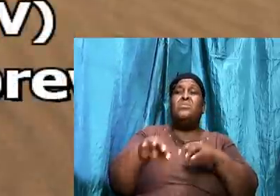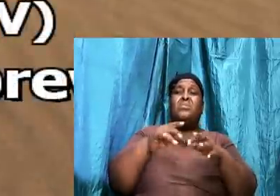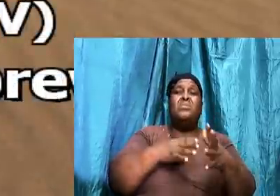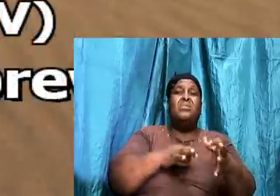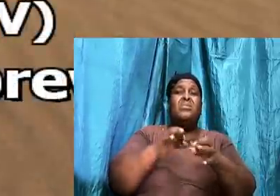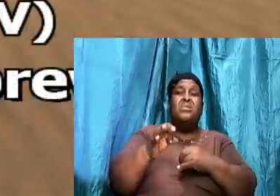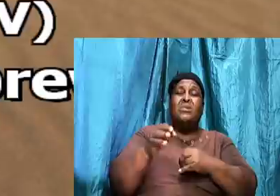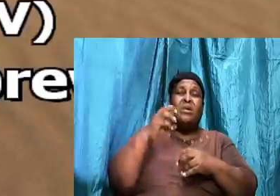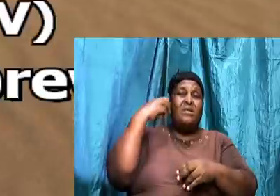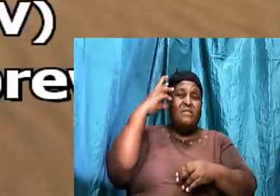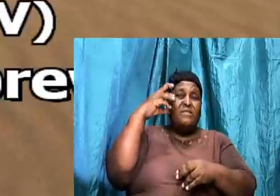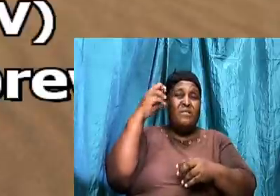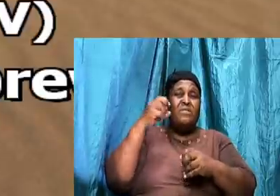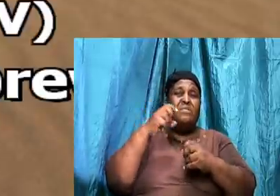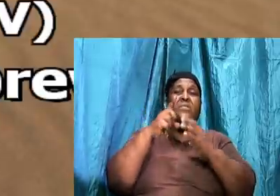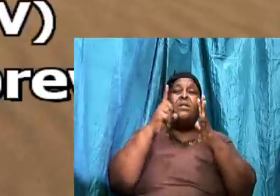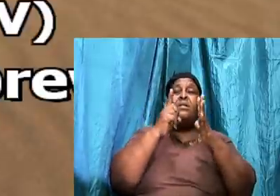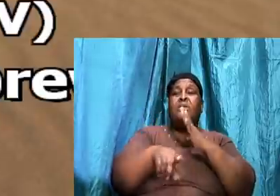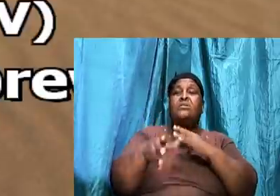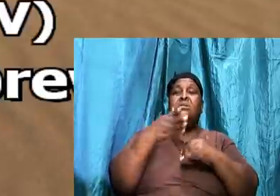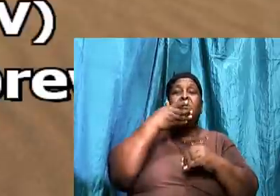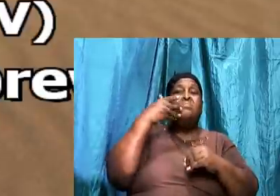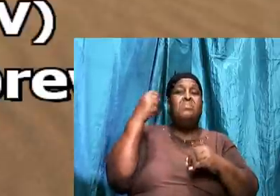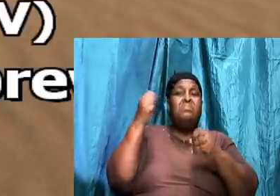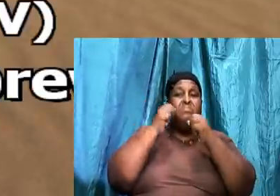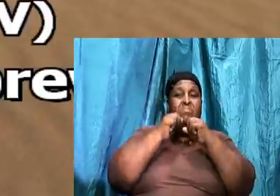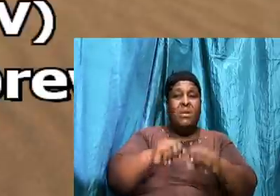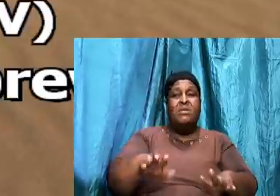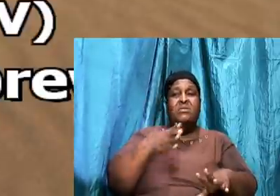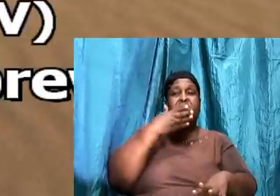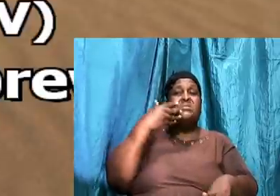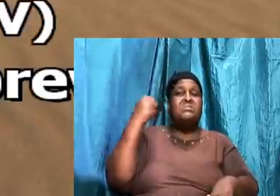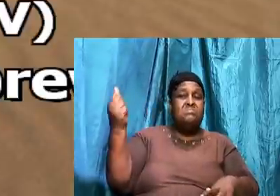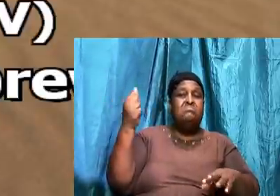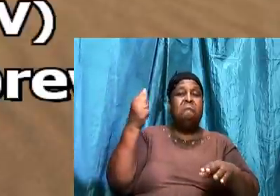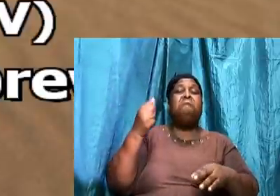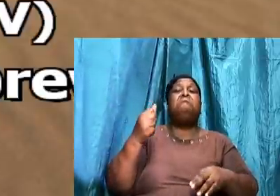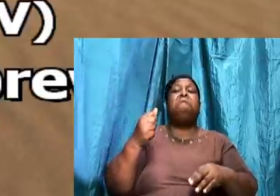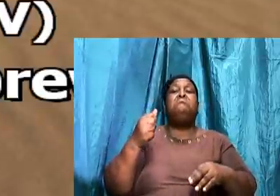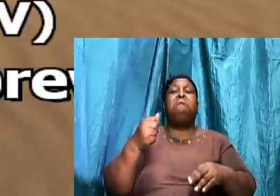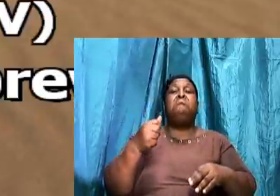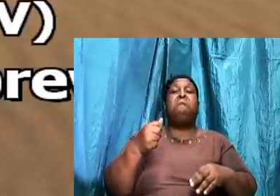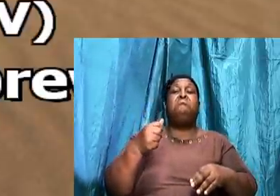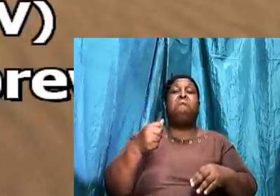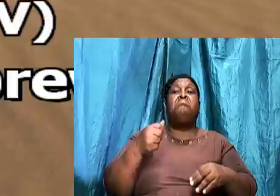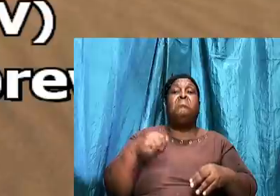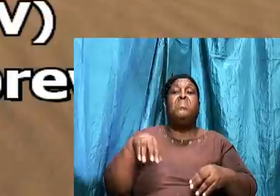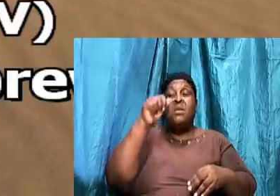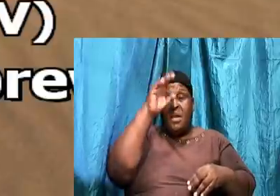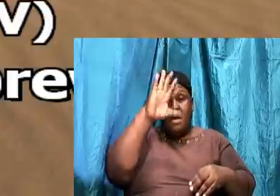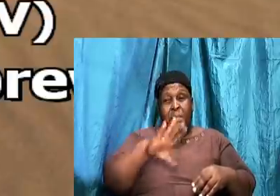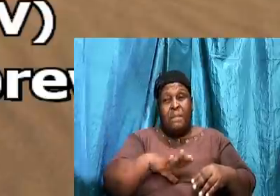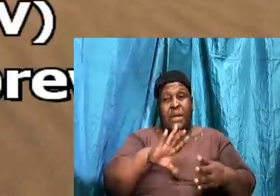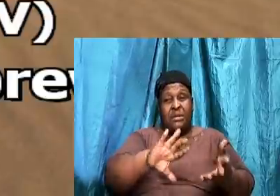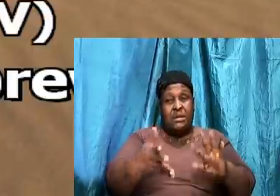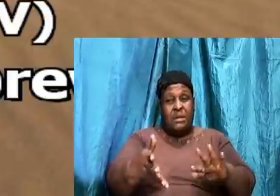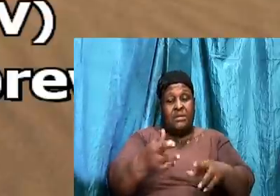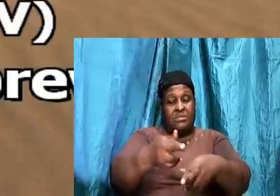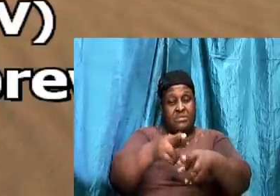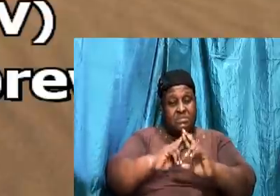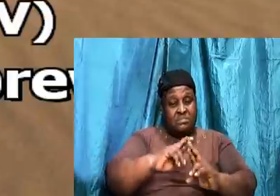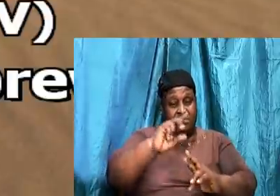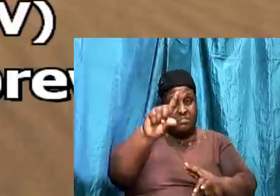by. The better. And here. Men that die. Receive tithes.